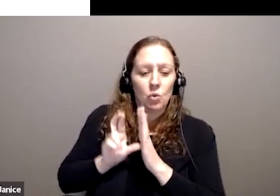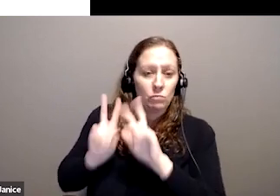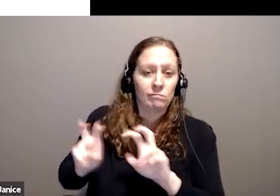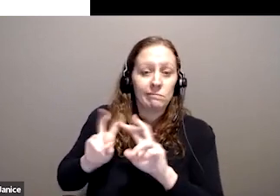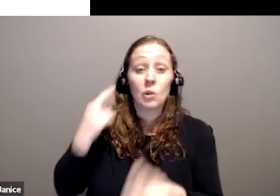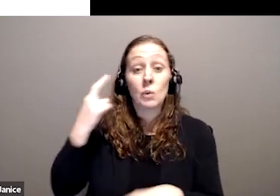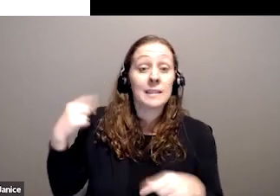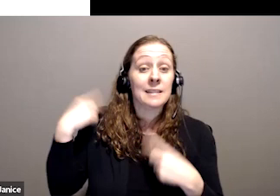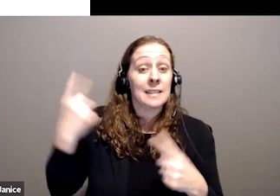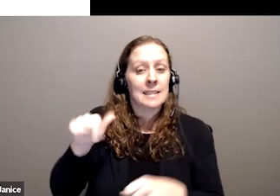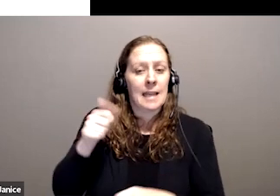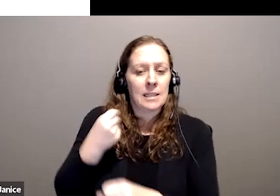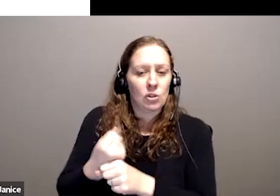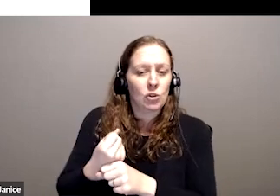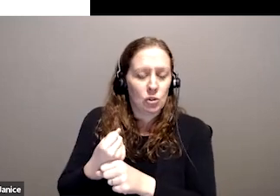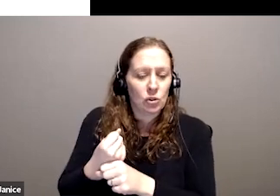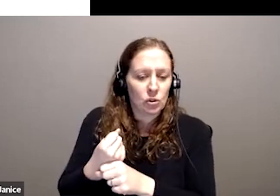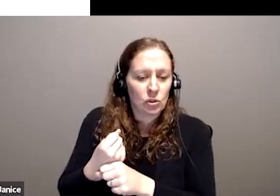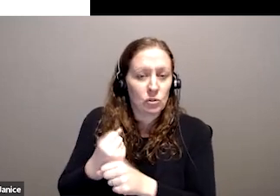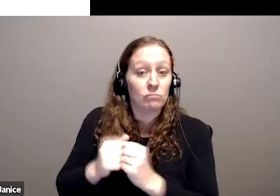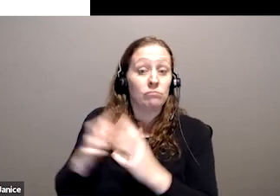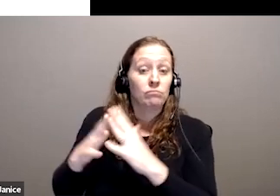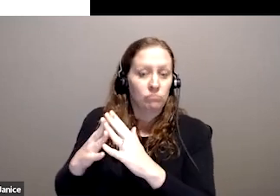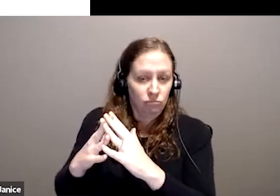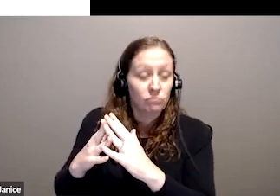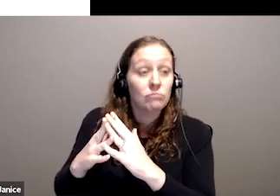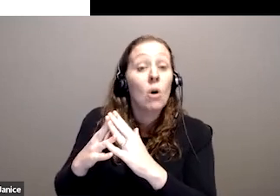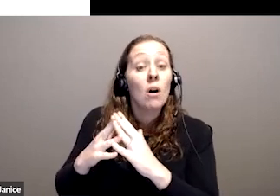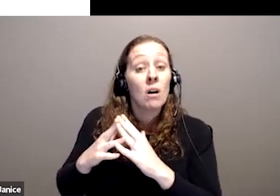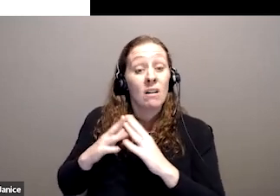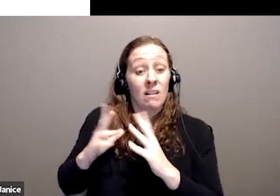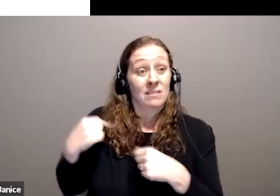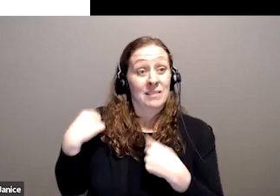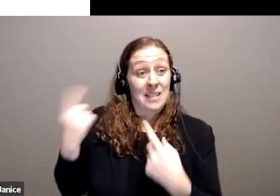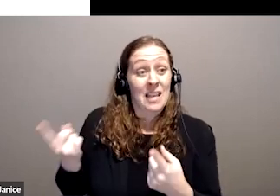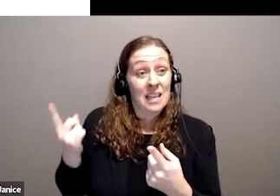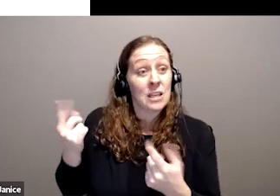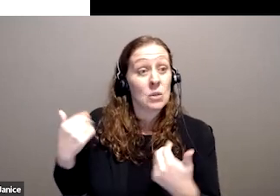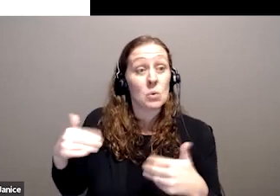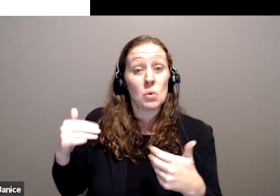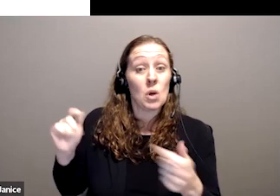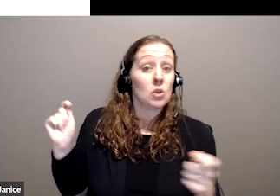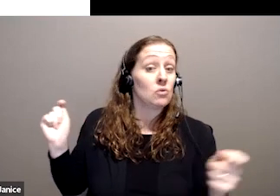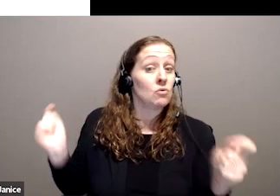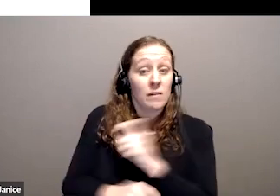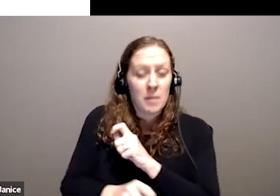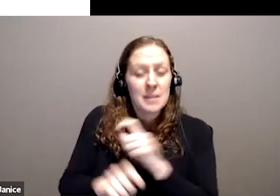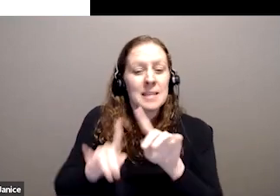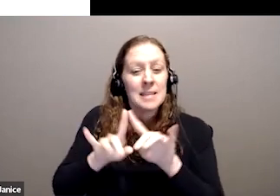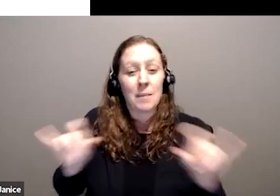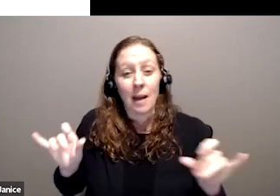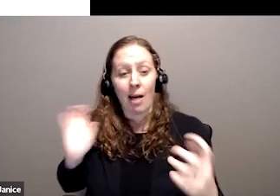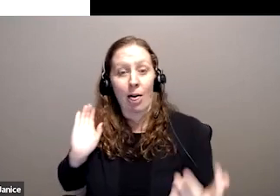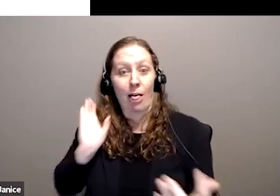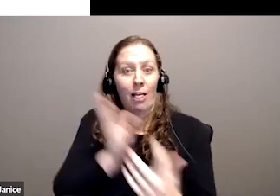the scheme began. And as well as being transformational, the scheme has been disruptive. We've now got an